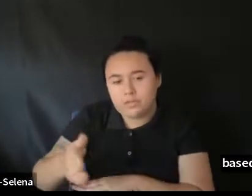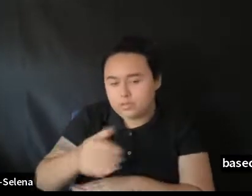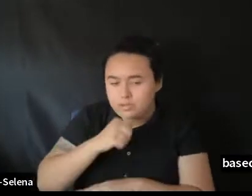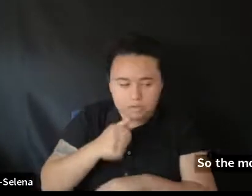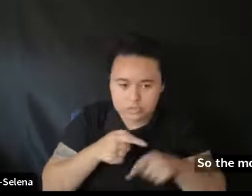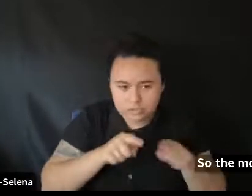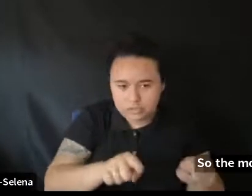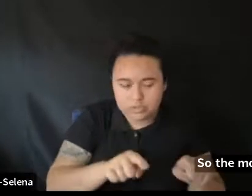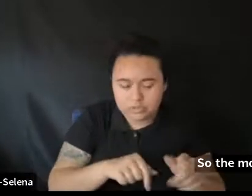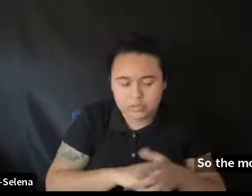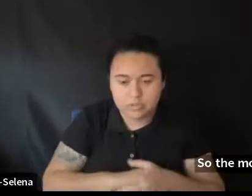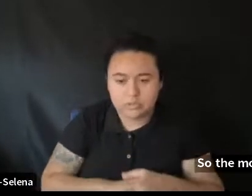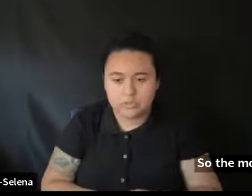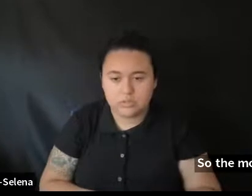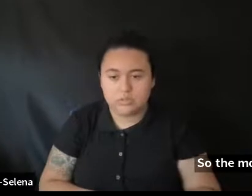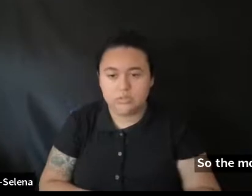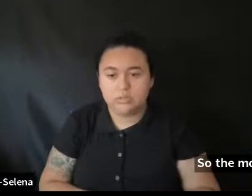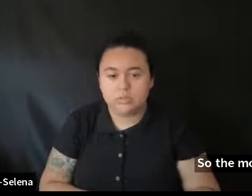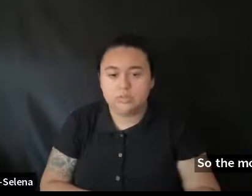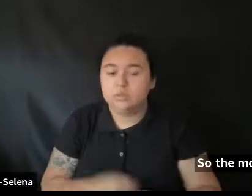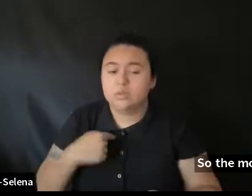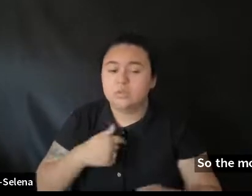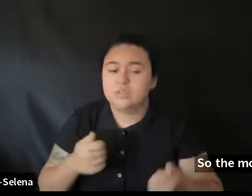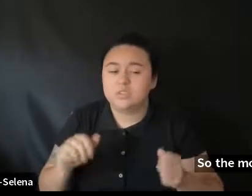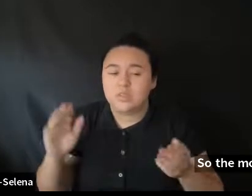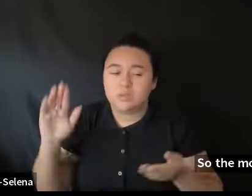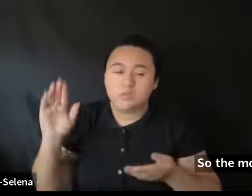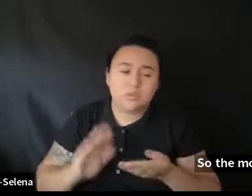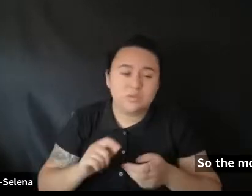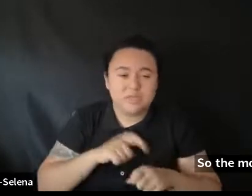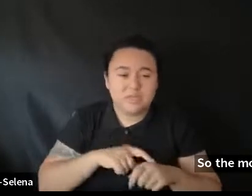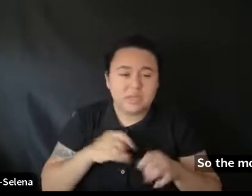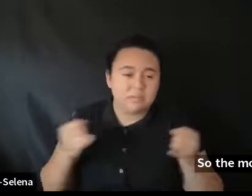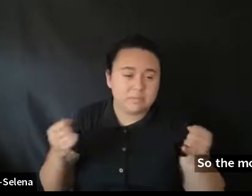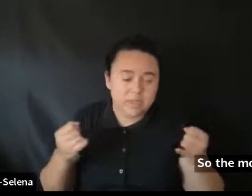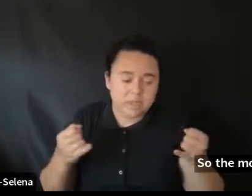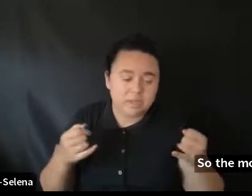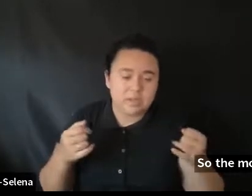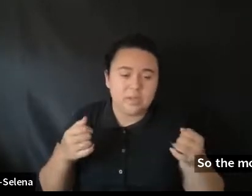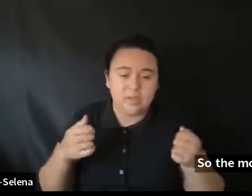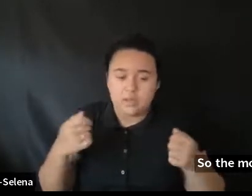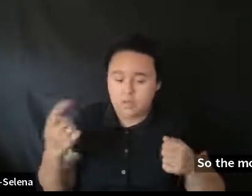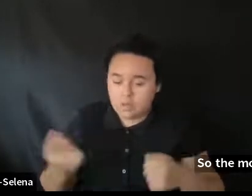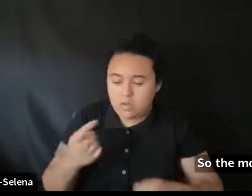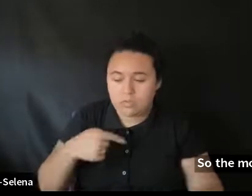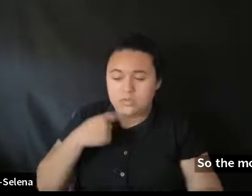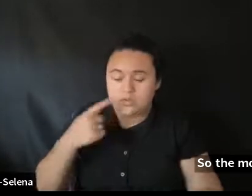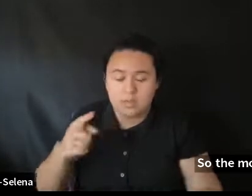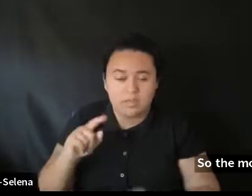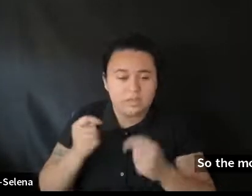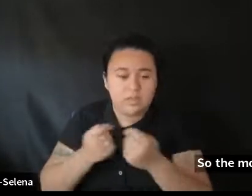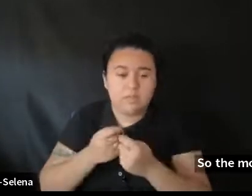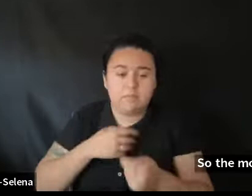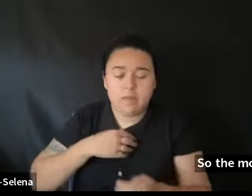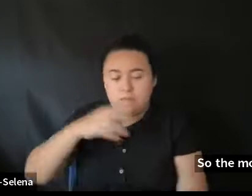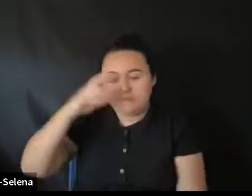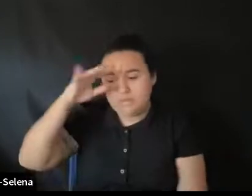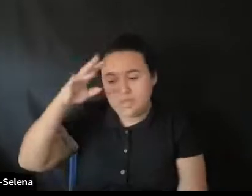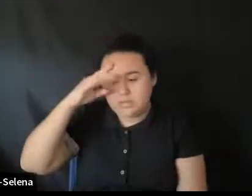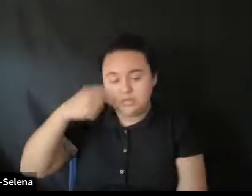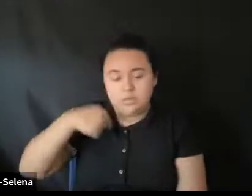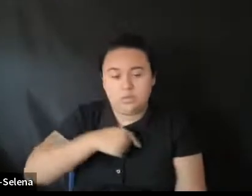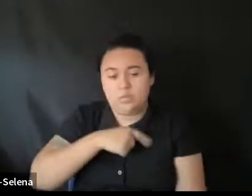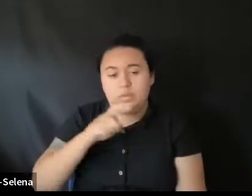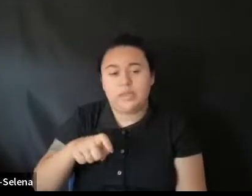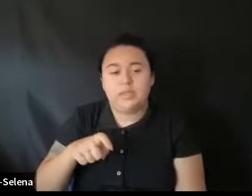to, we try to shrink that timeline. And I, I preach to my team and my philosophy is that we need to